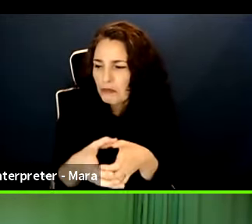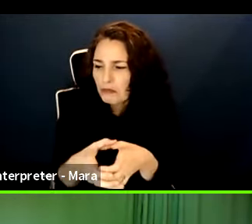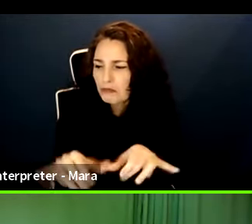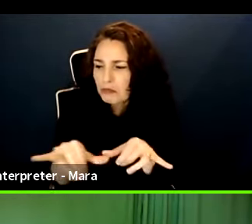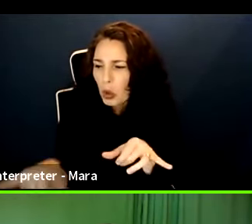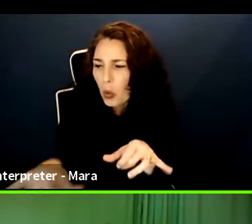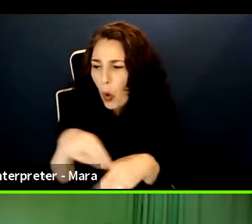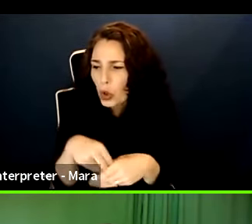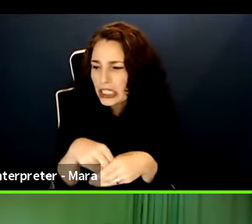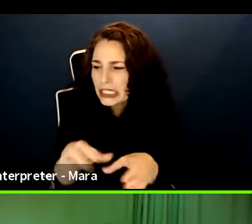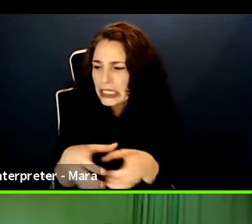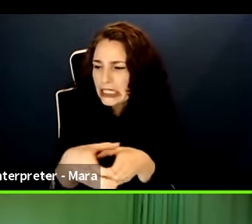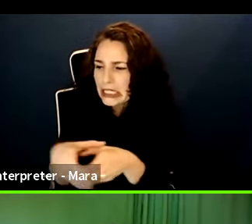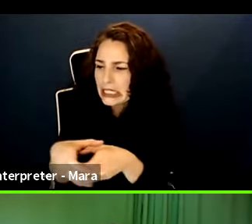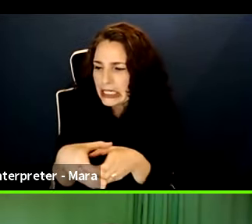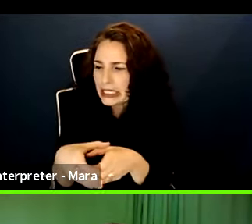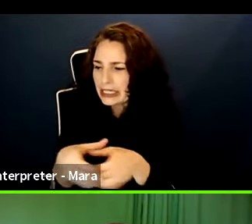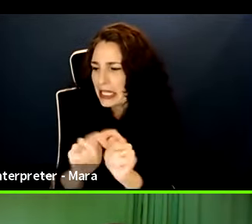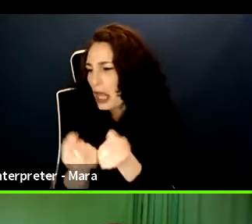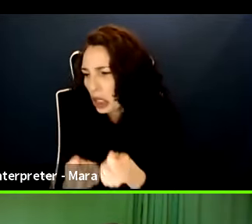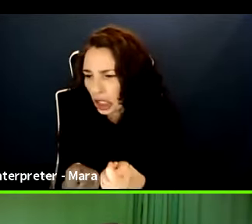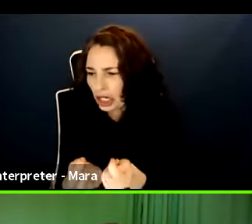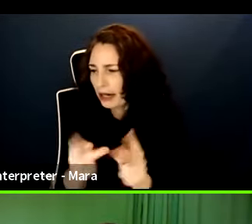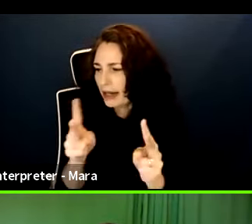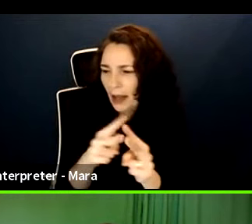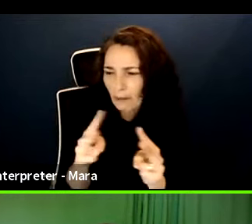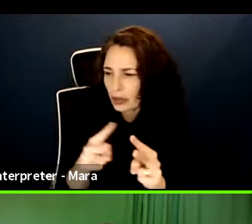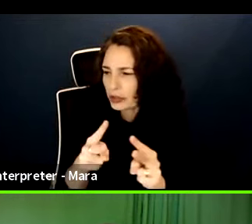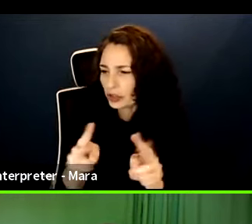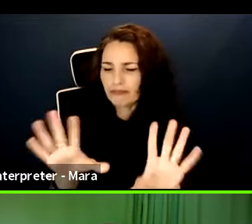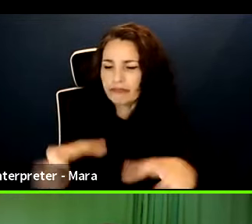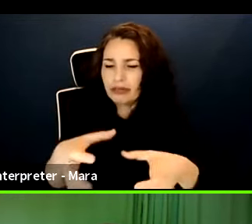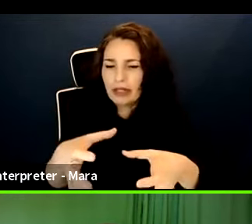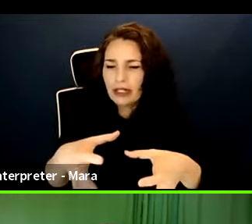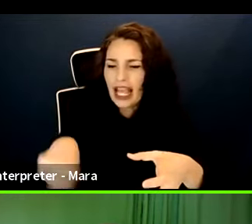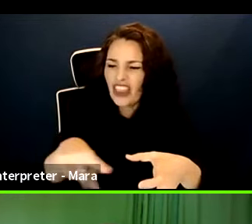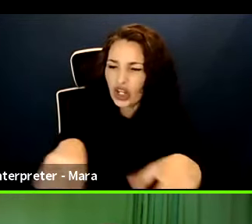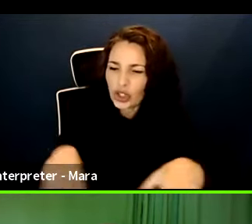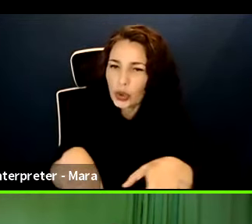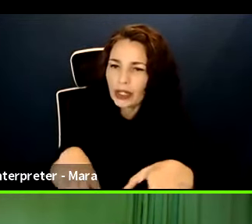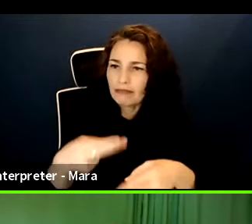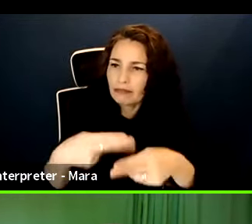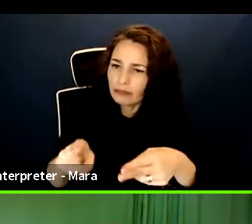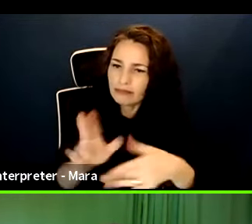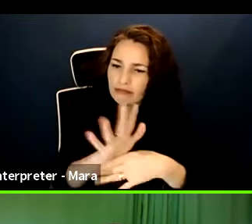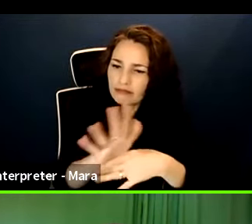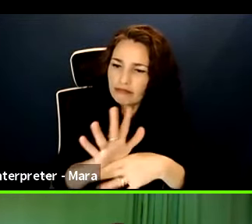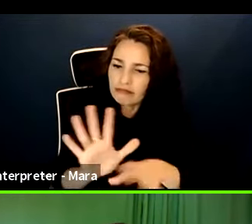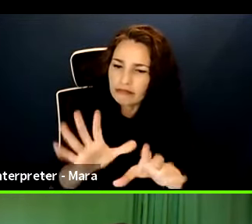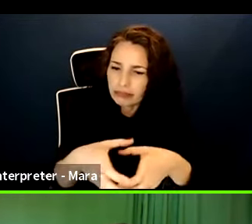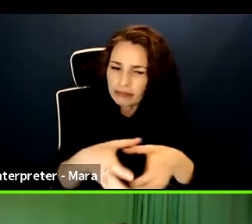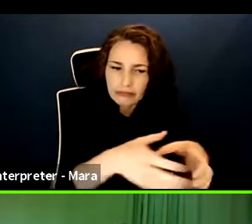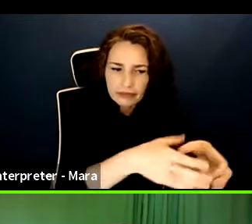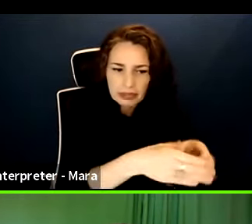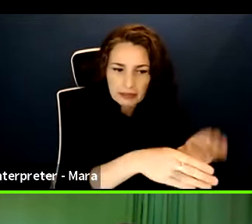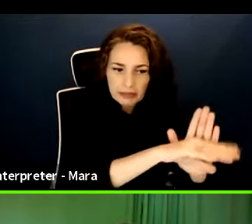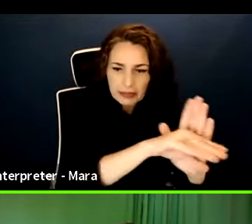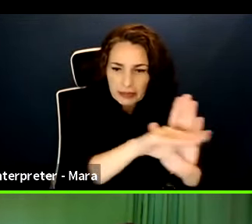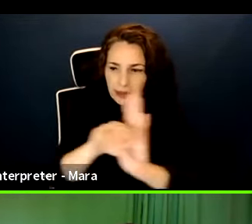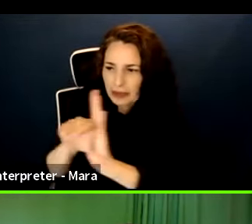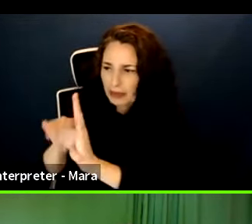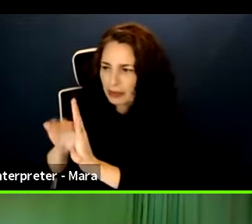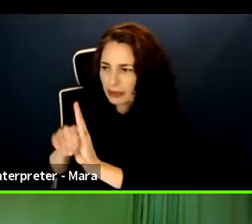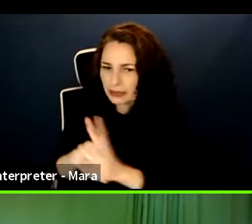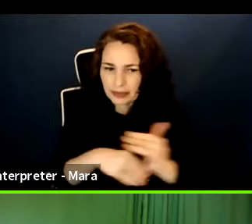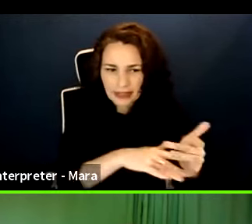films under this budget and they're able to put it right out and get it done easily. have another person in our area that is forever doing